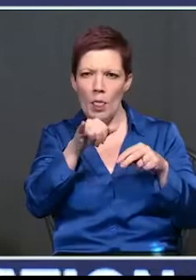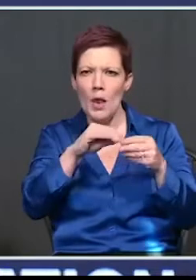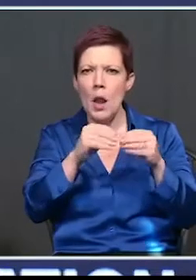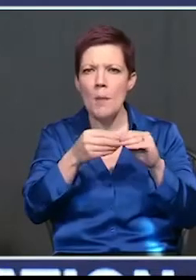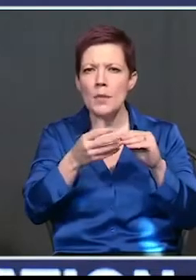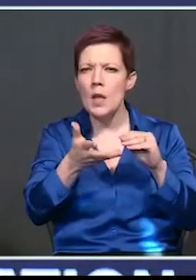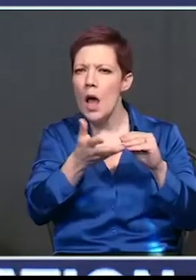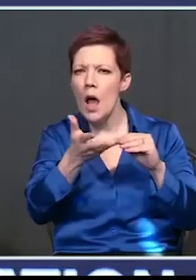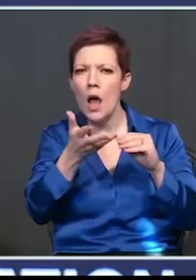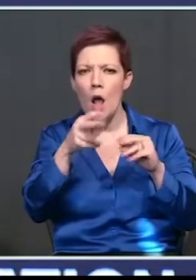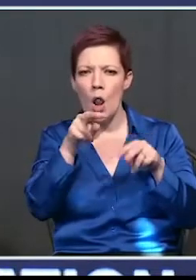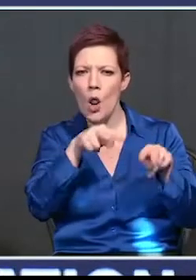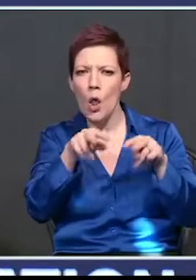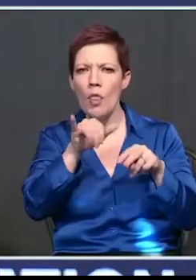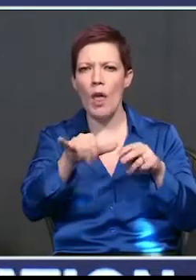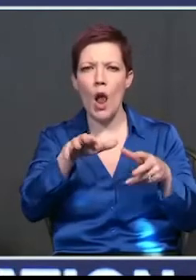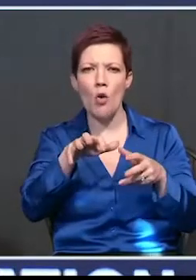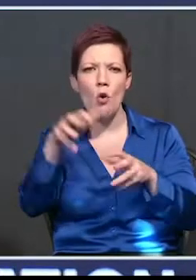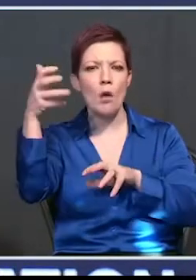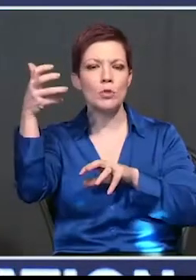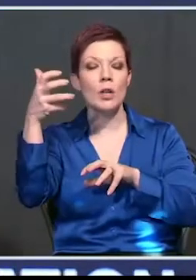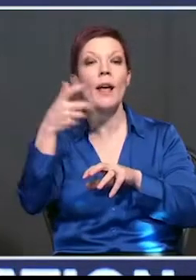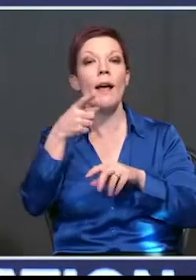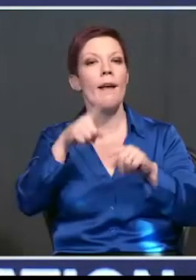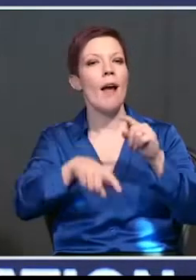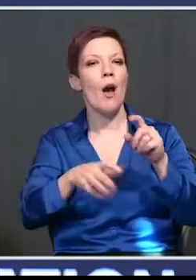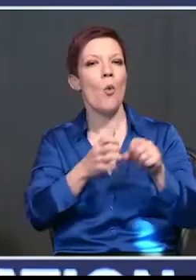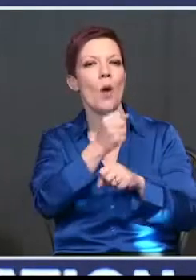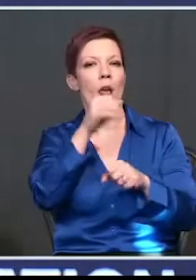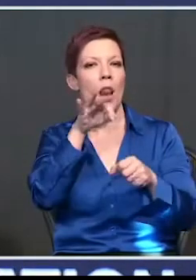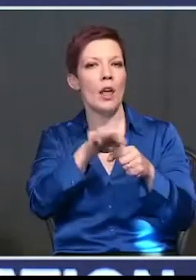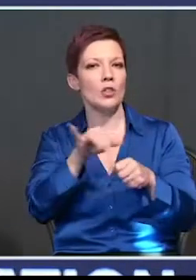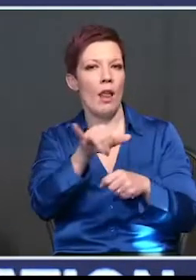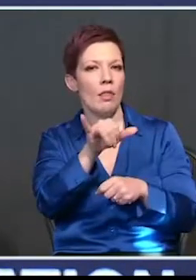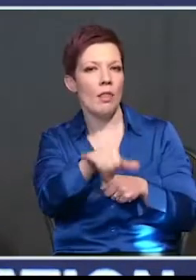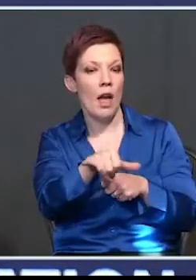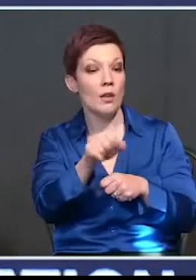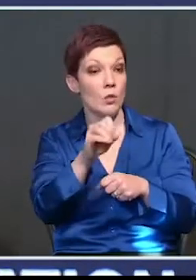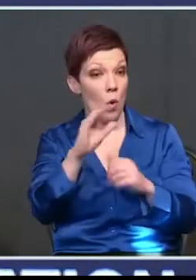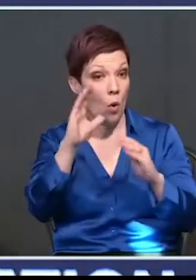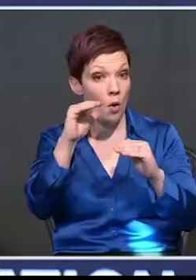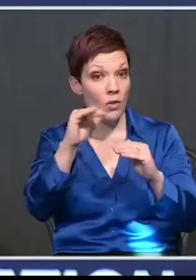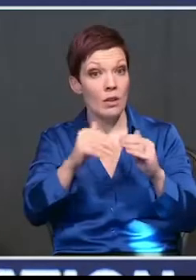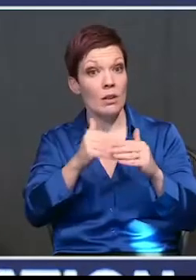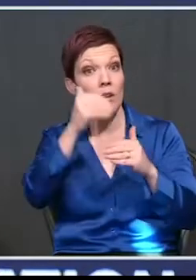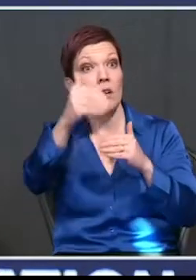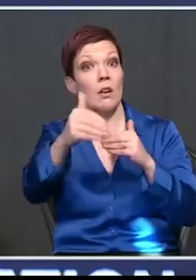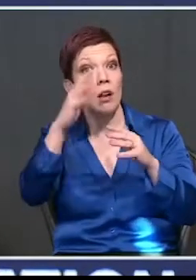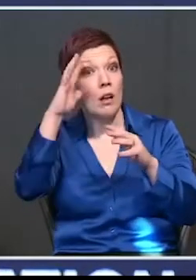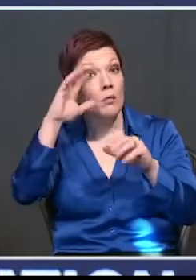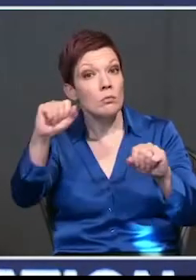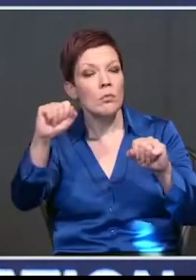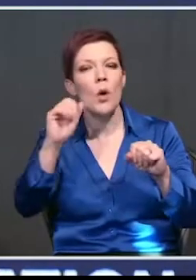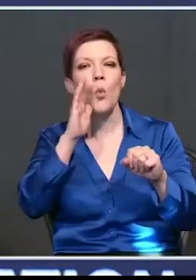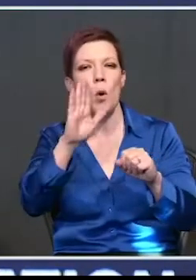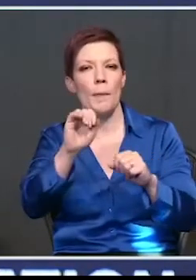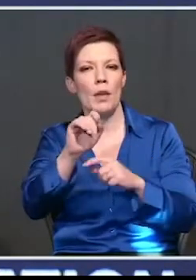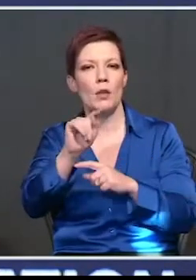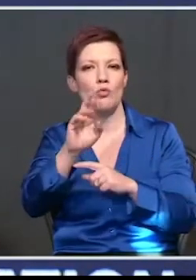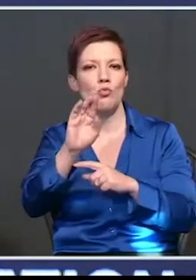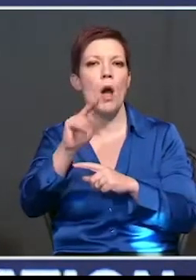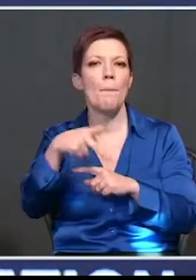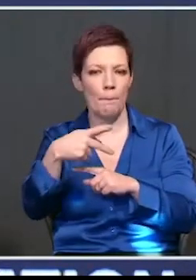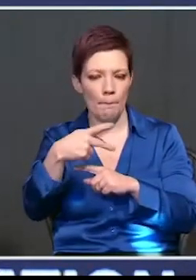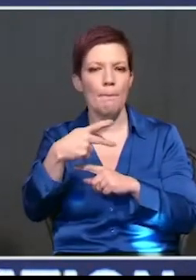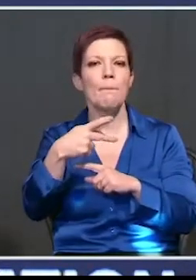at all the corruption and we'll see. You can't win an election like that. So hopefully the next administration will be the Trump administration,